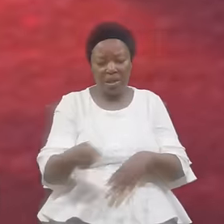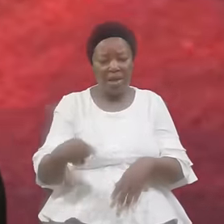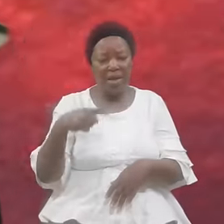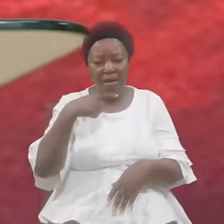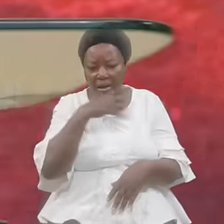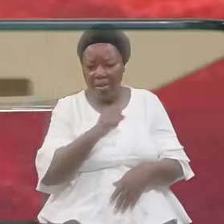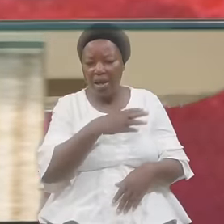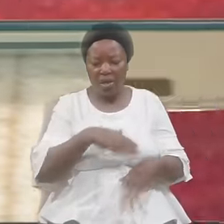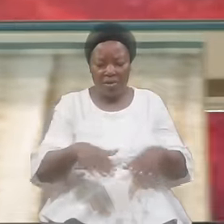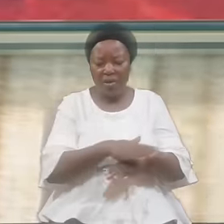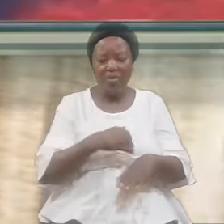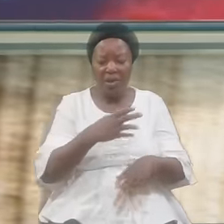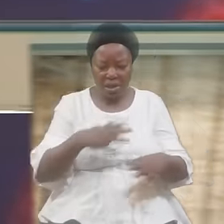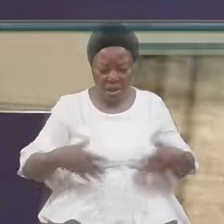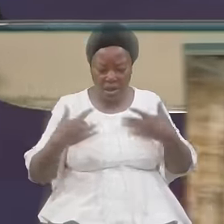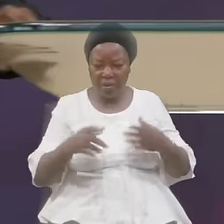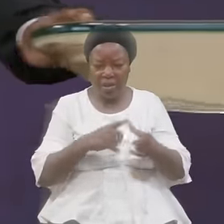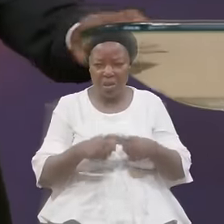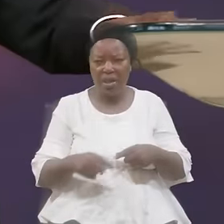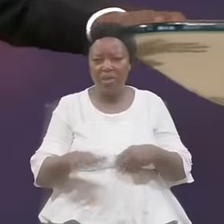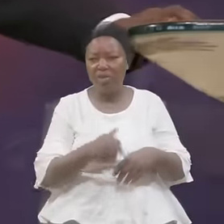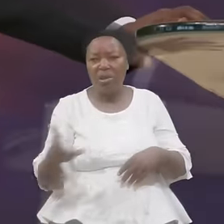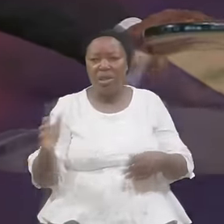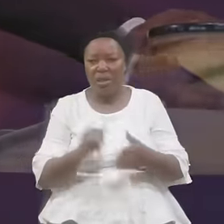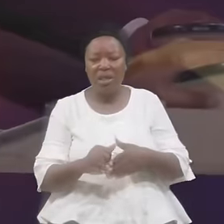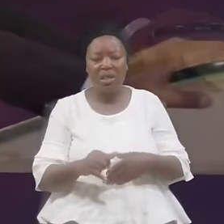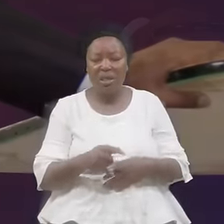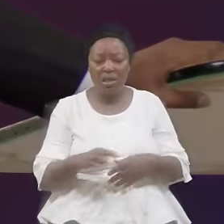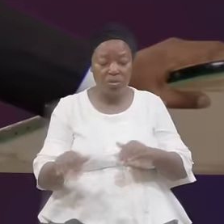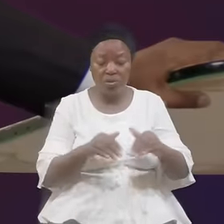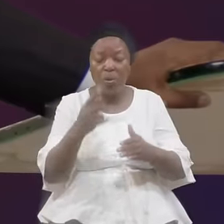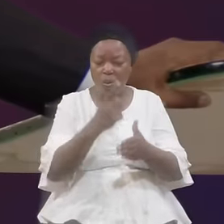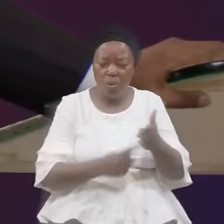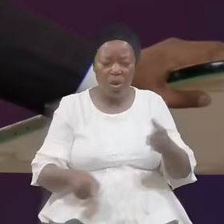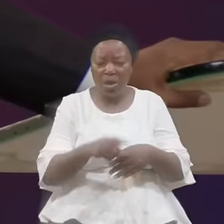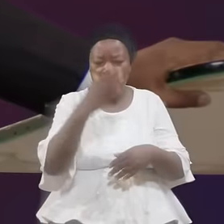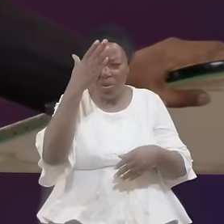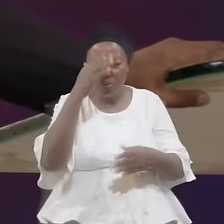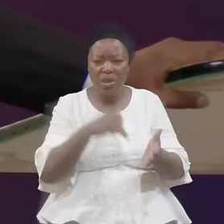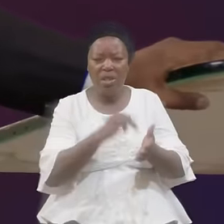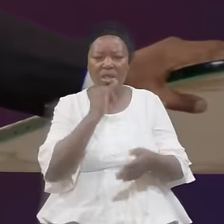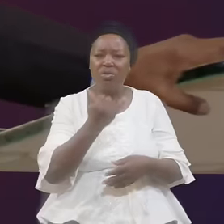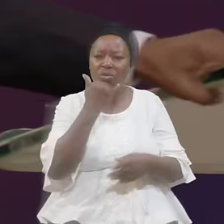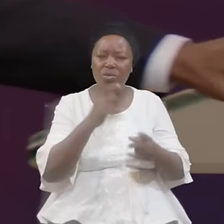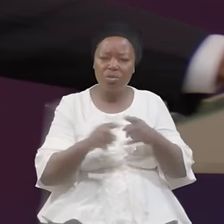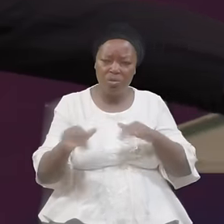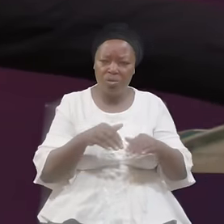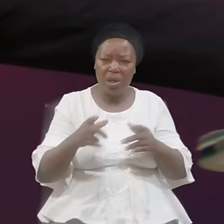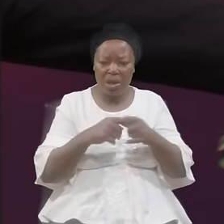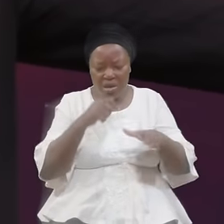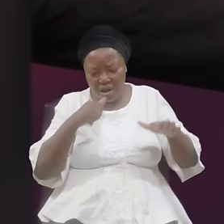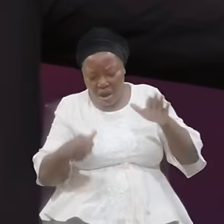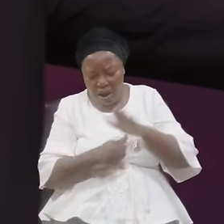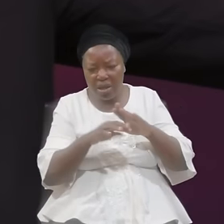In The Crowd And They Do What They Know Is Wrong To Do They Hide In The